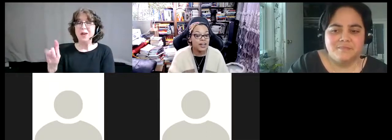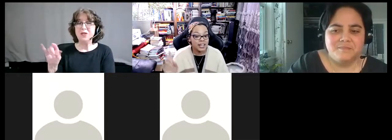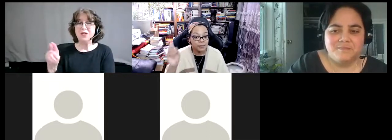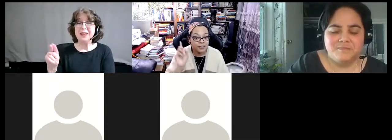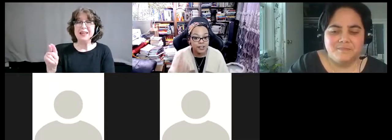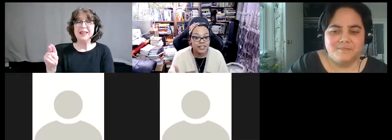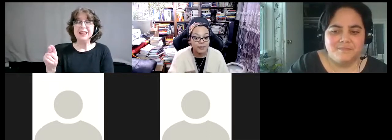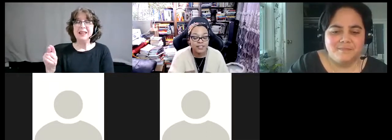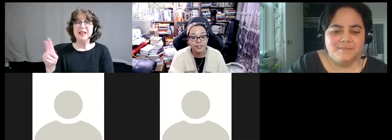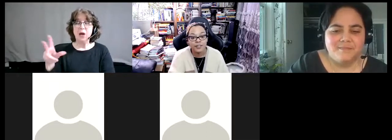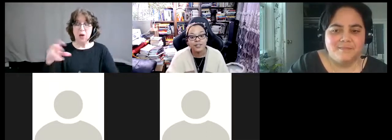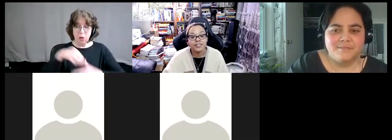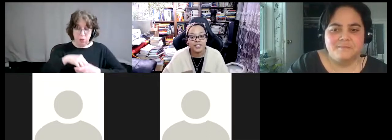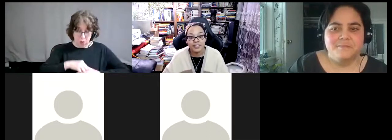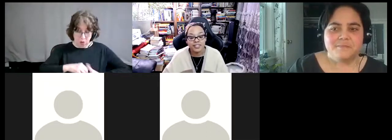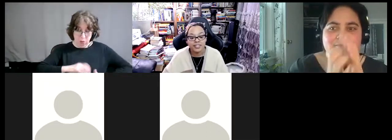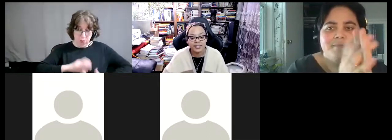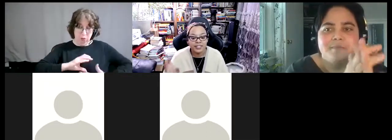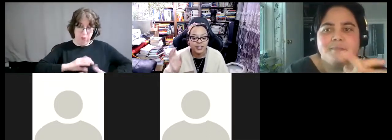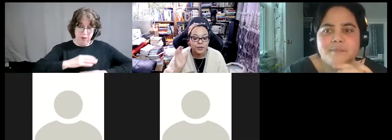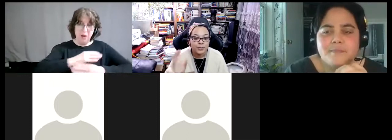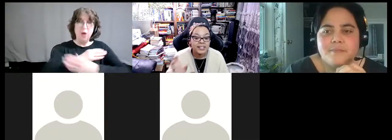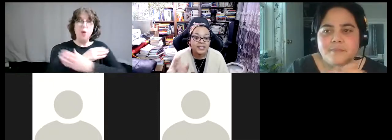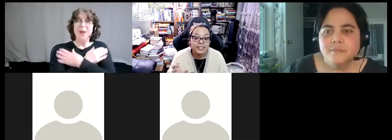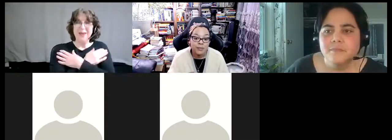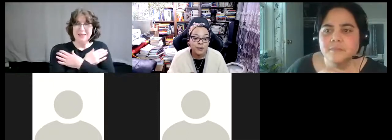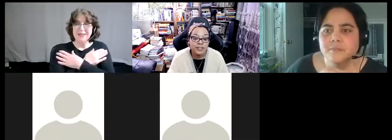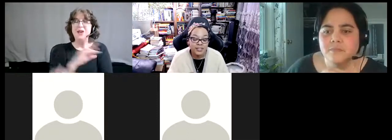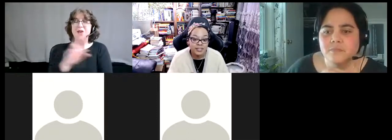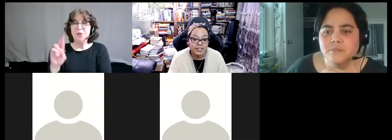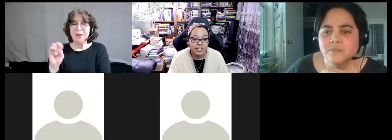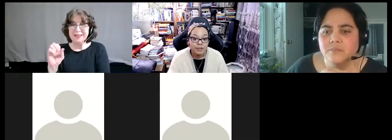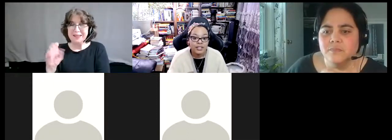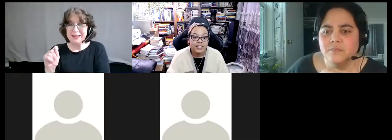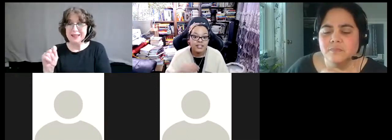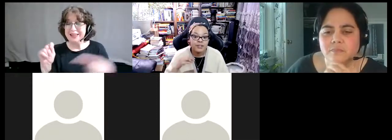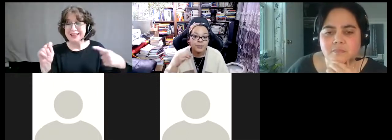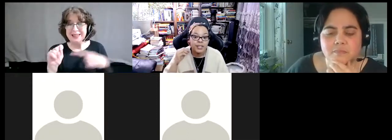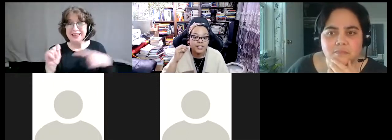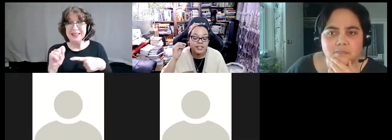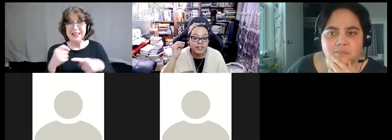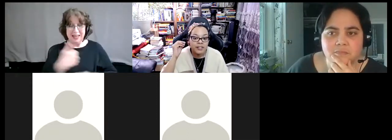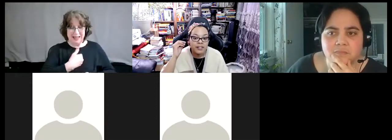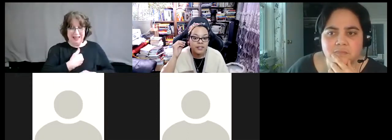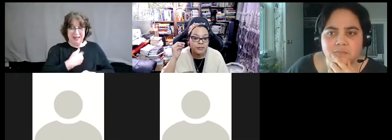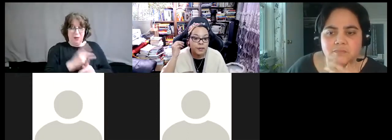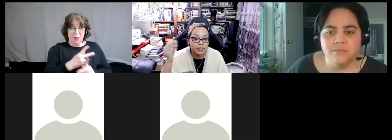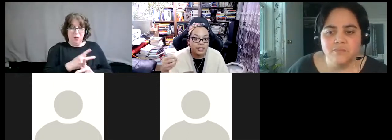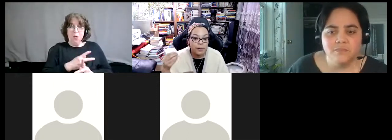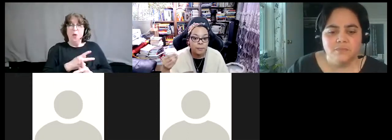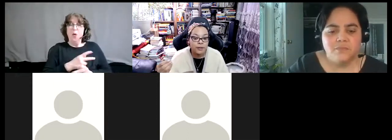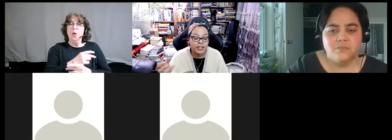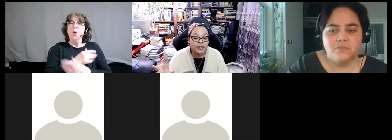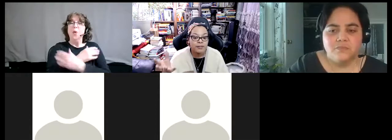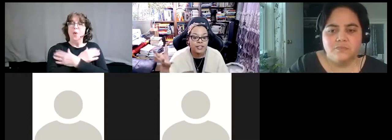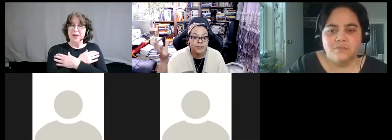I am talking to myself here in this conversation. Rest is important because if we can, uh, people